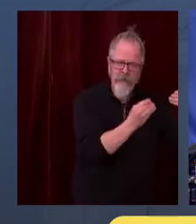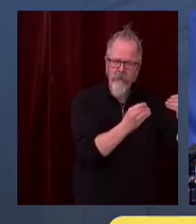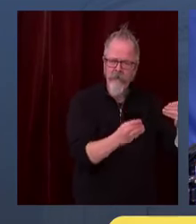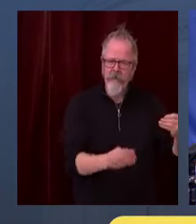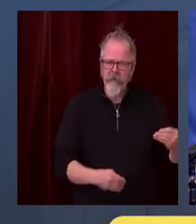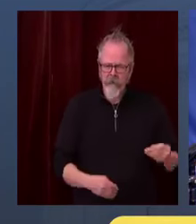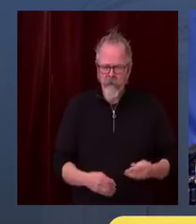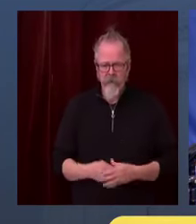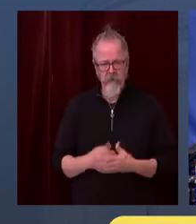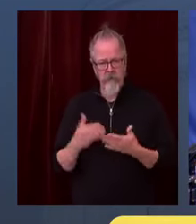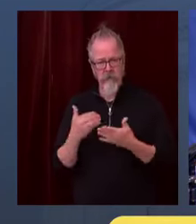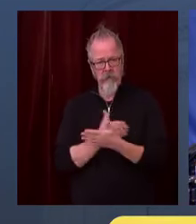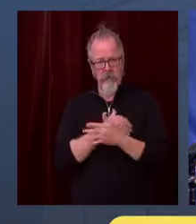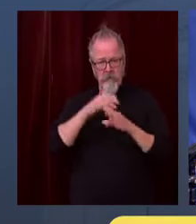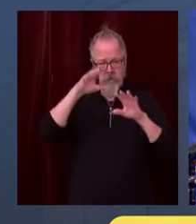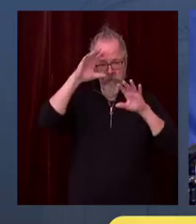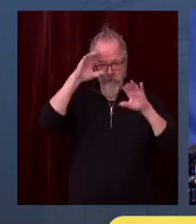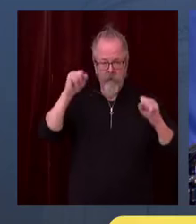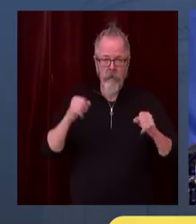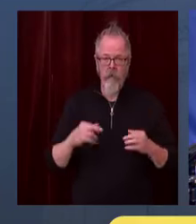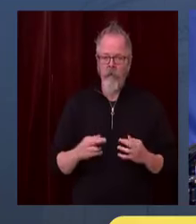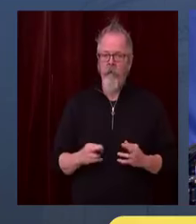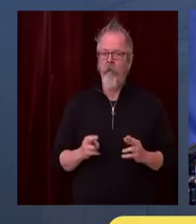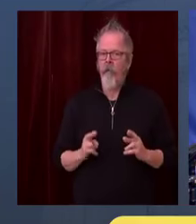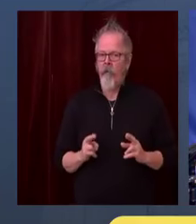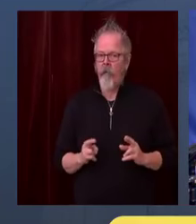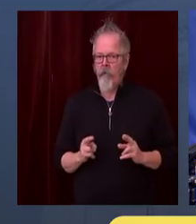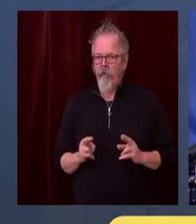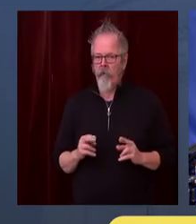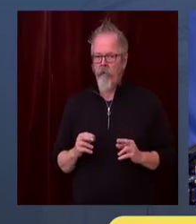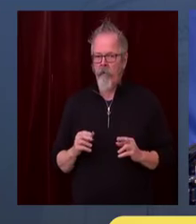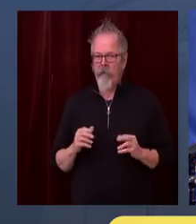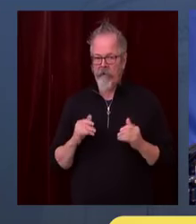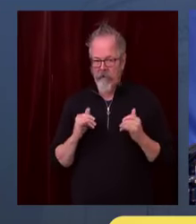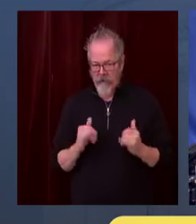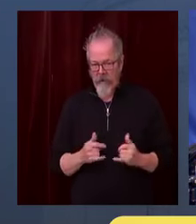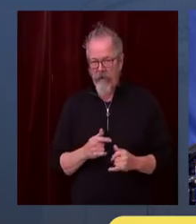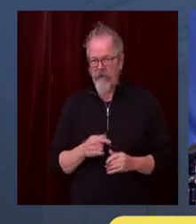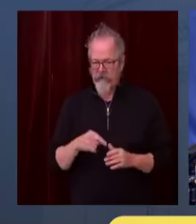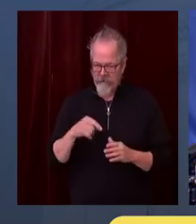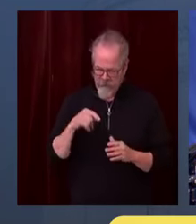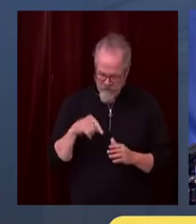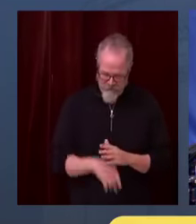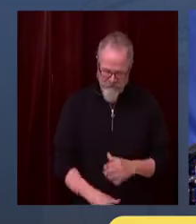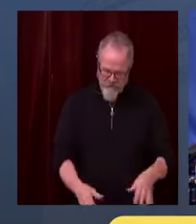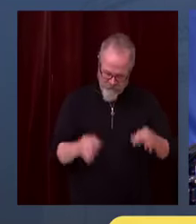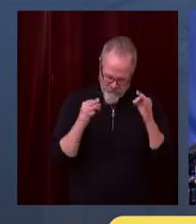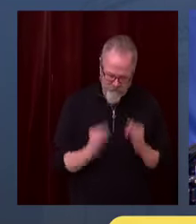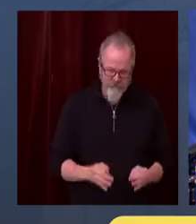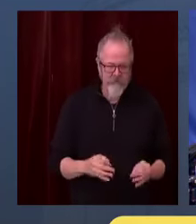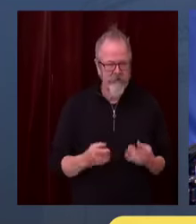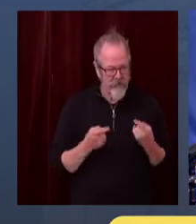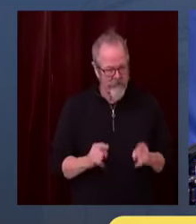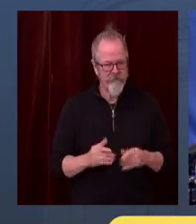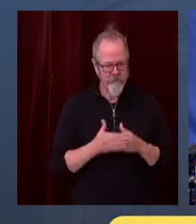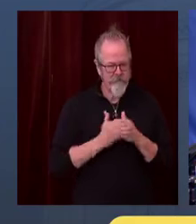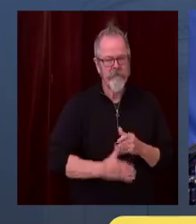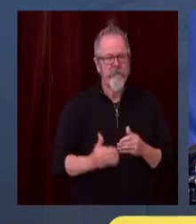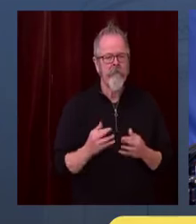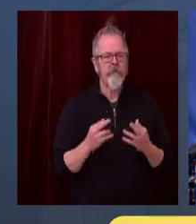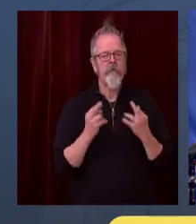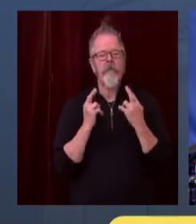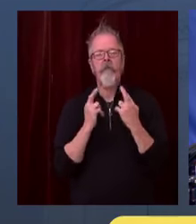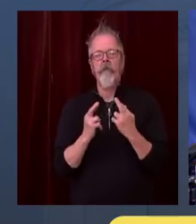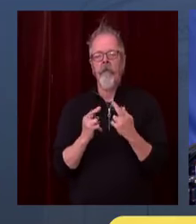But as I've said, we're going to do everything that we can do. And as I've also said, there are things we want to look at